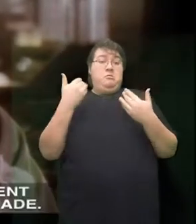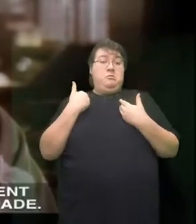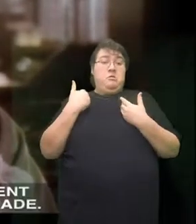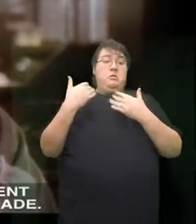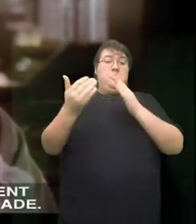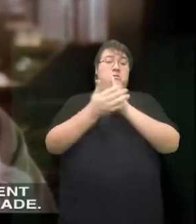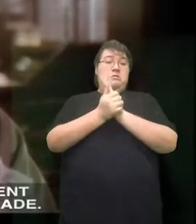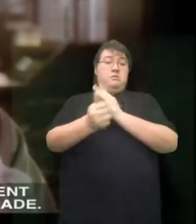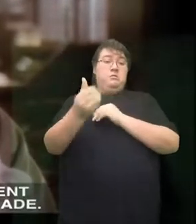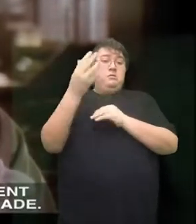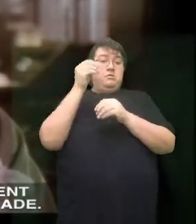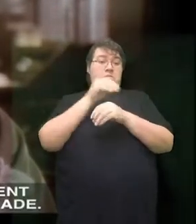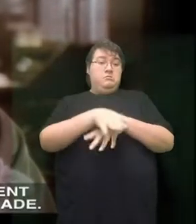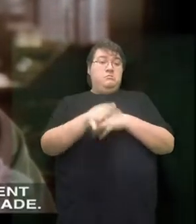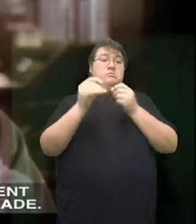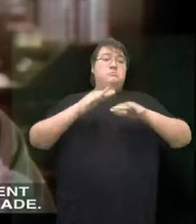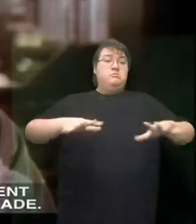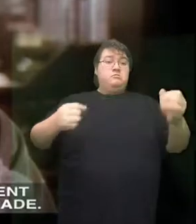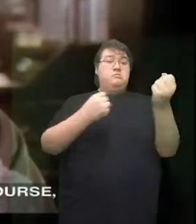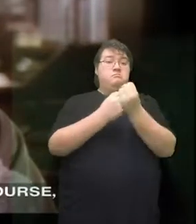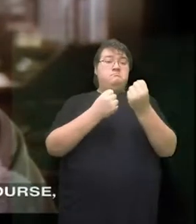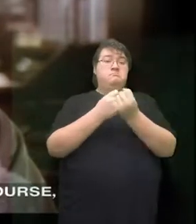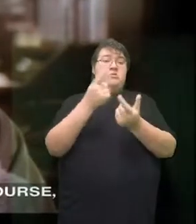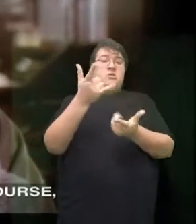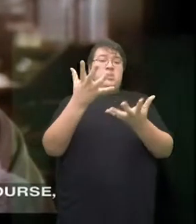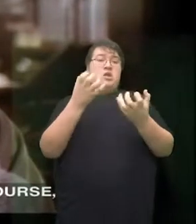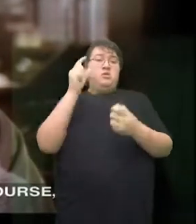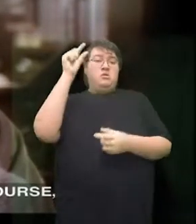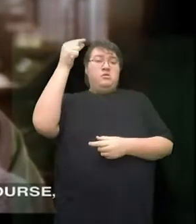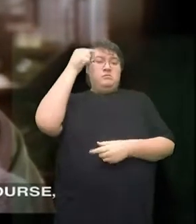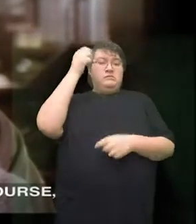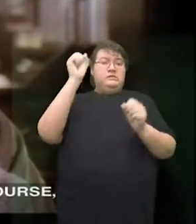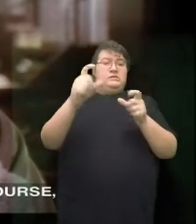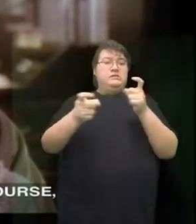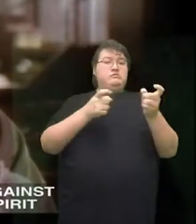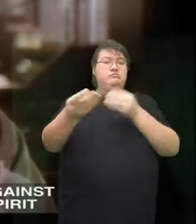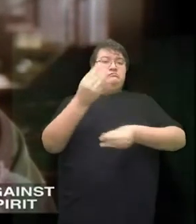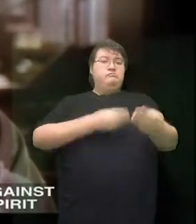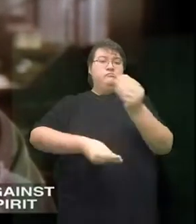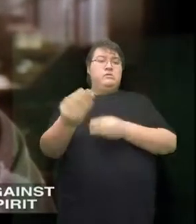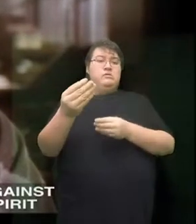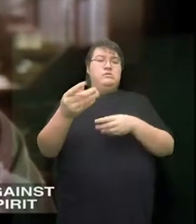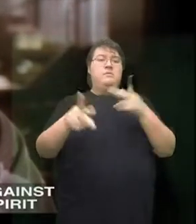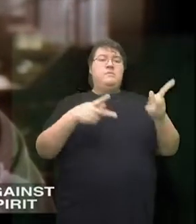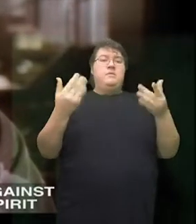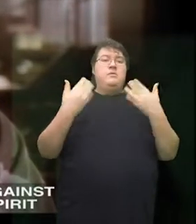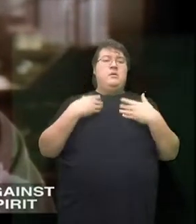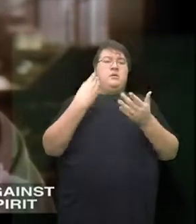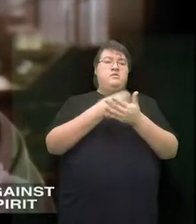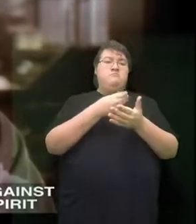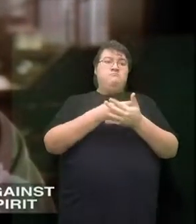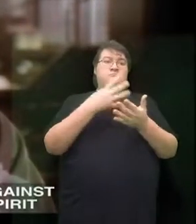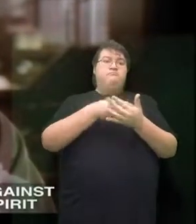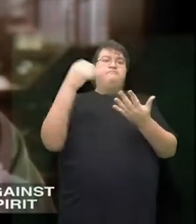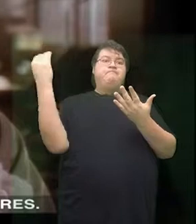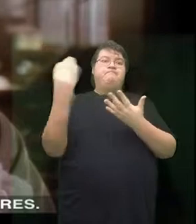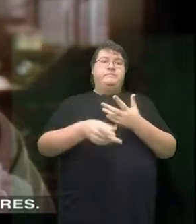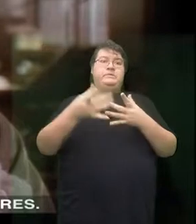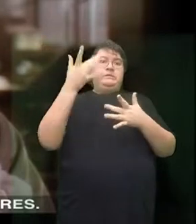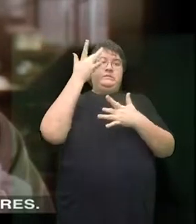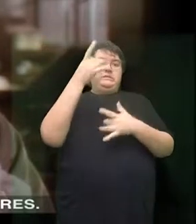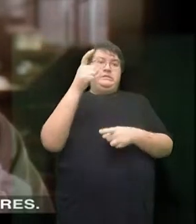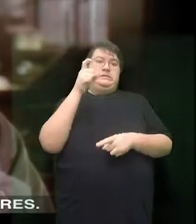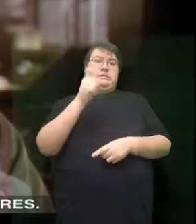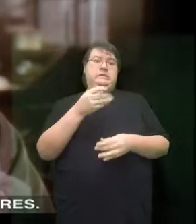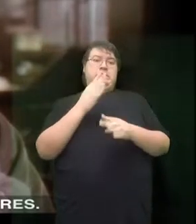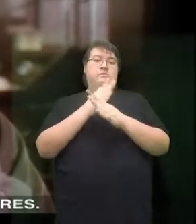side. They want a government which can regulate trade. The people with money, of course, are with us. They need protection against the too democratic spirit